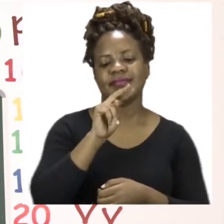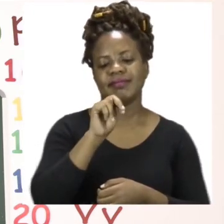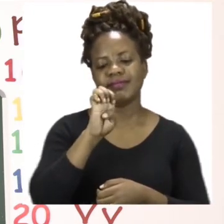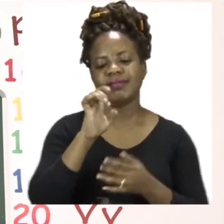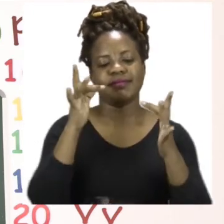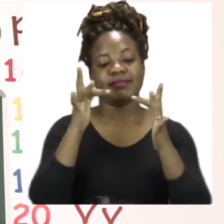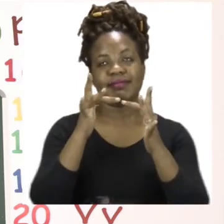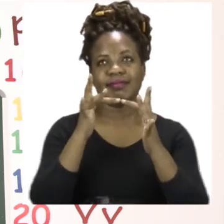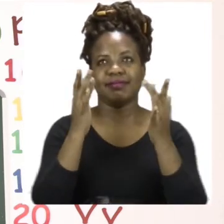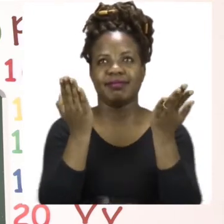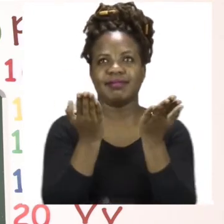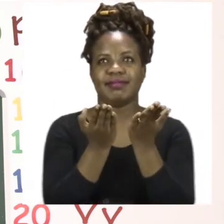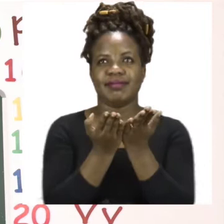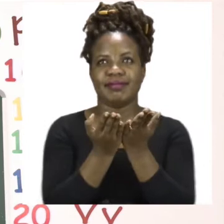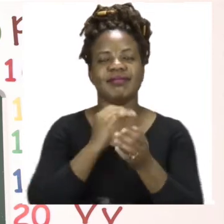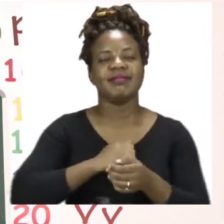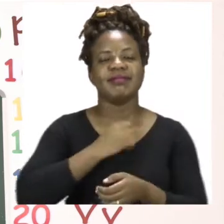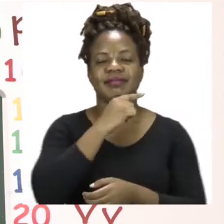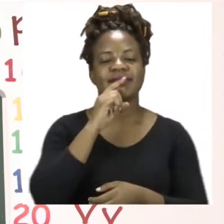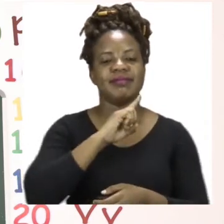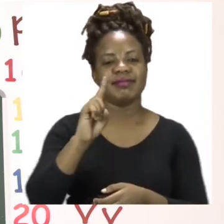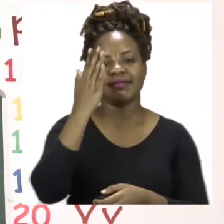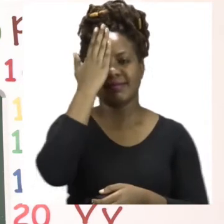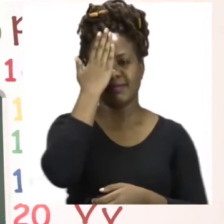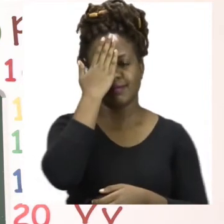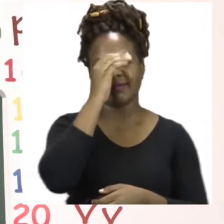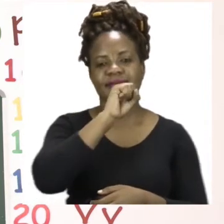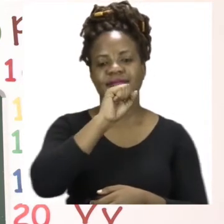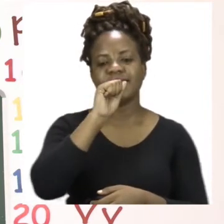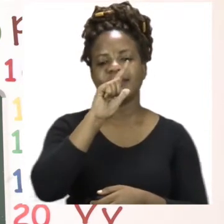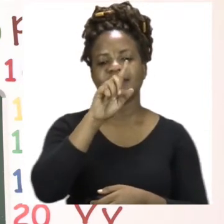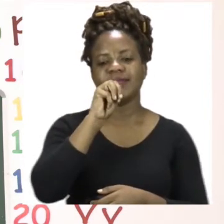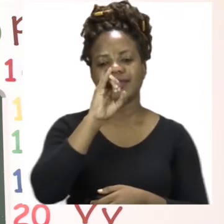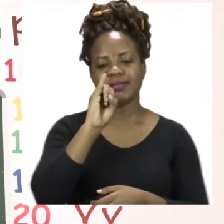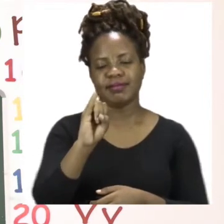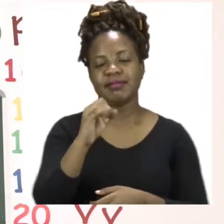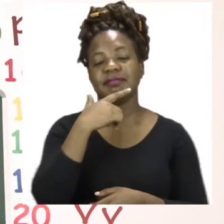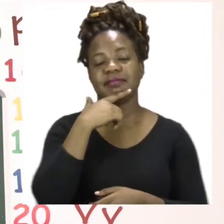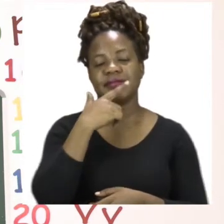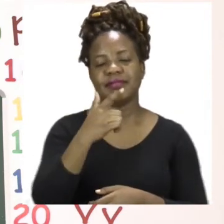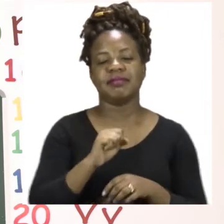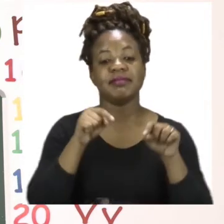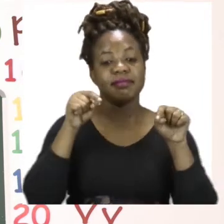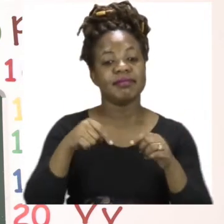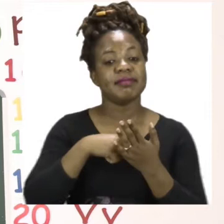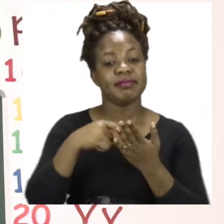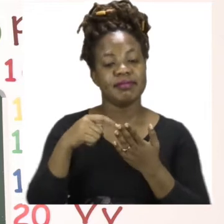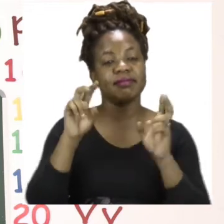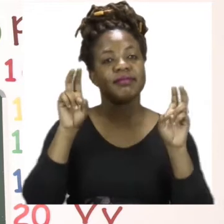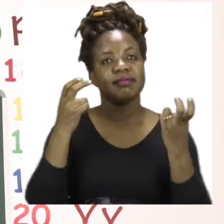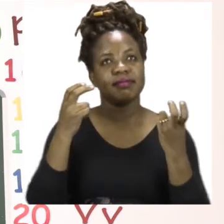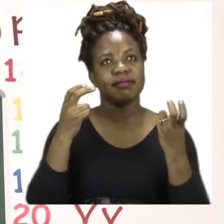name is Teacher Mutsa and thank you so much for joining me today. Our theme this week is